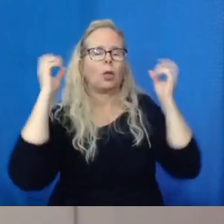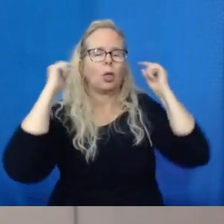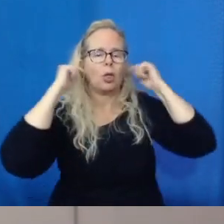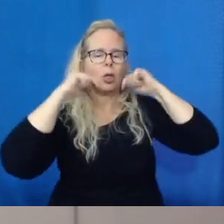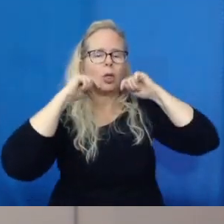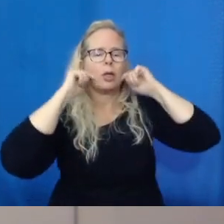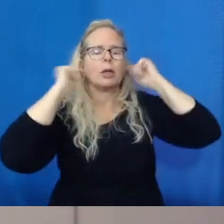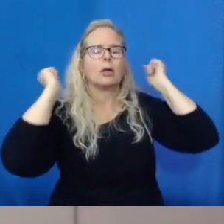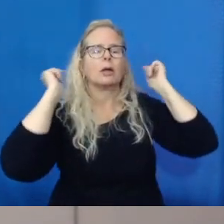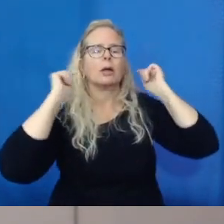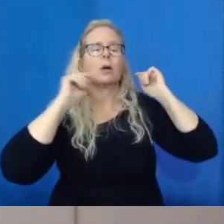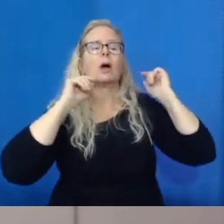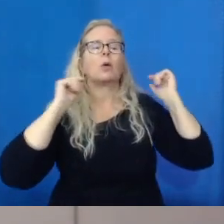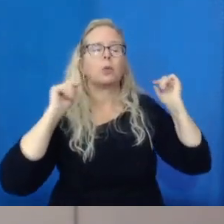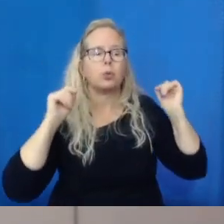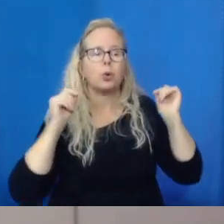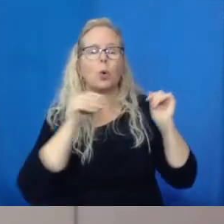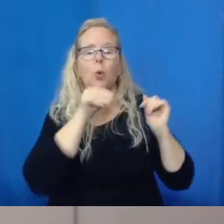adjust this as well.